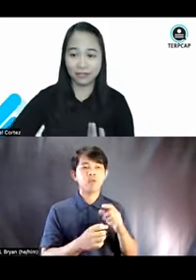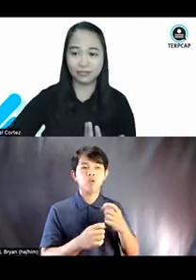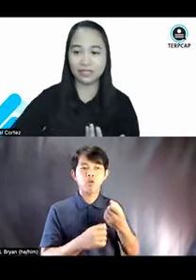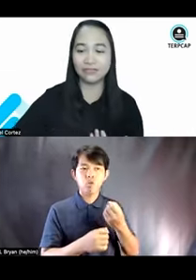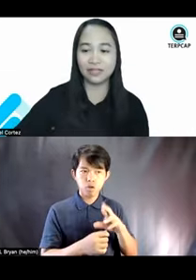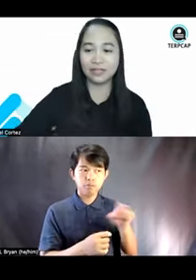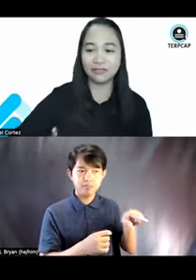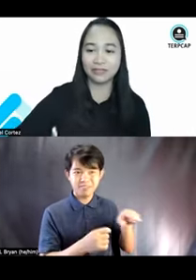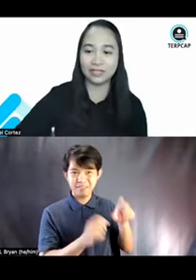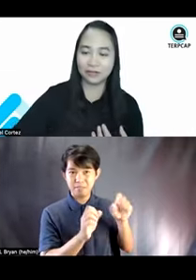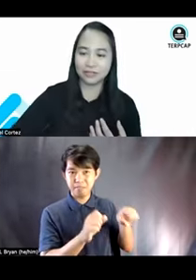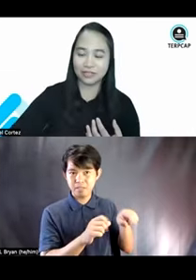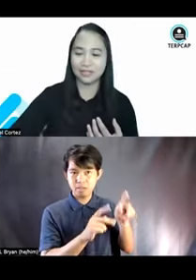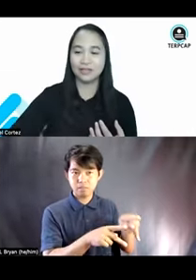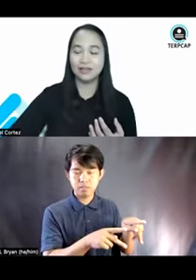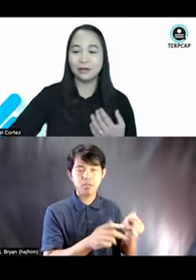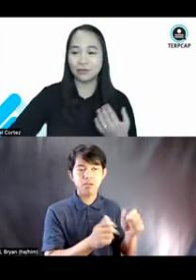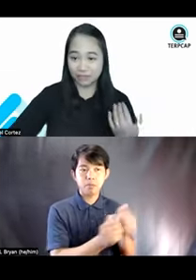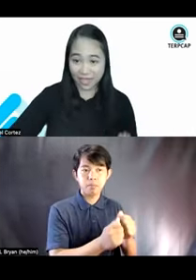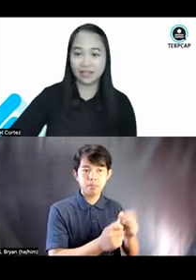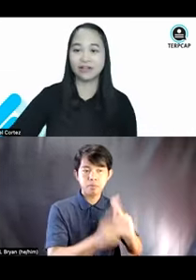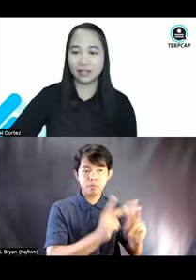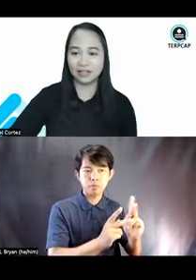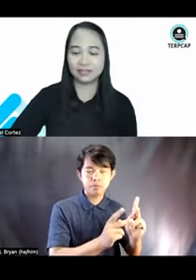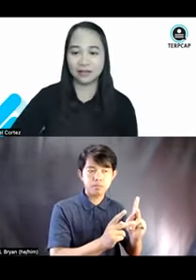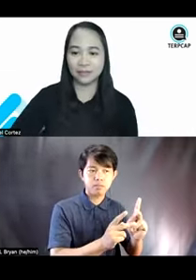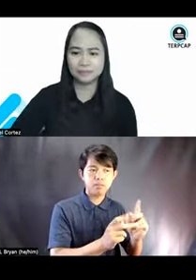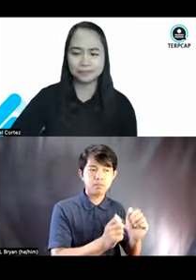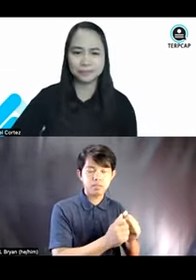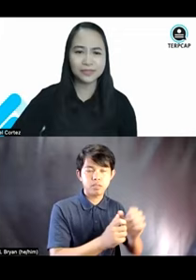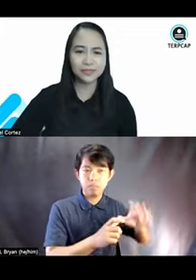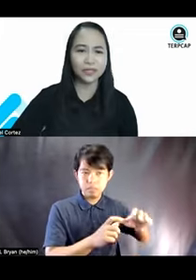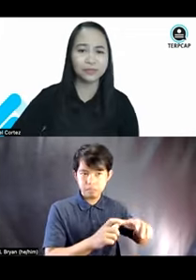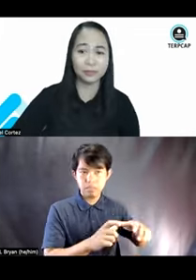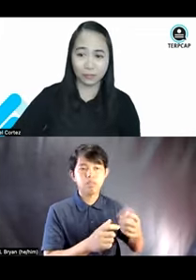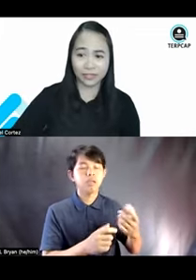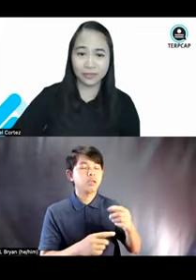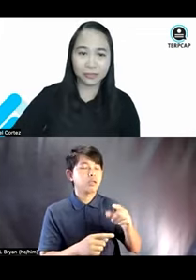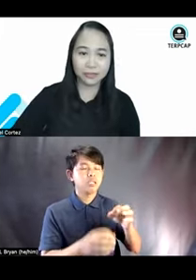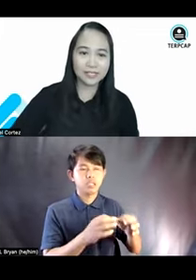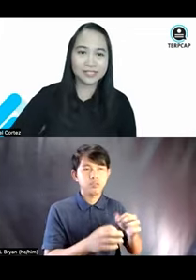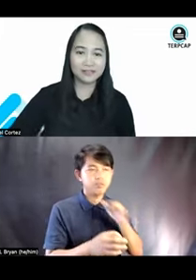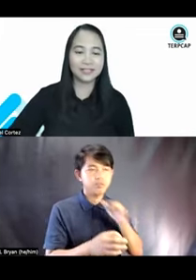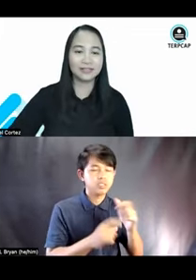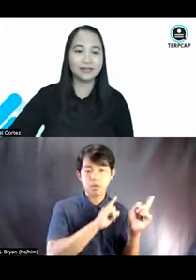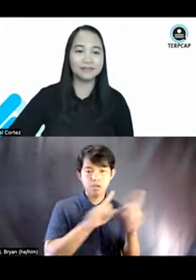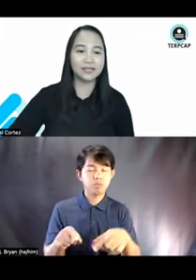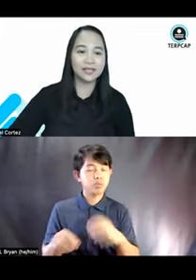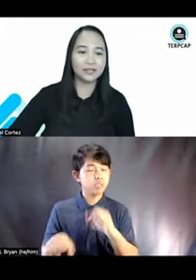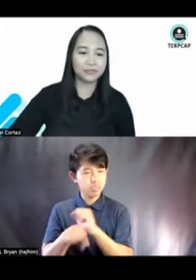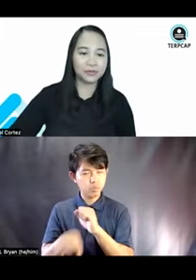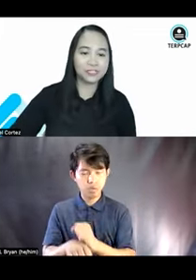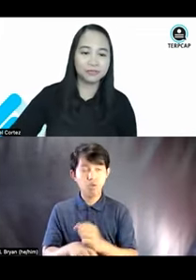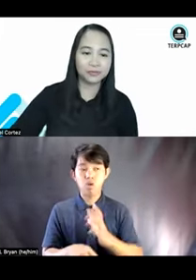thrive even if he or she or they are not, um, going to report in the workplace, right? Um,